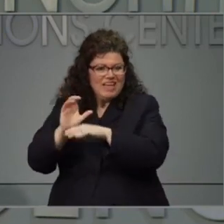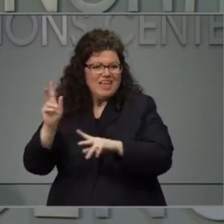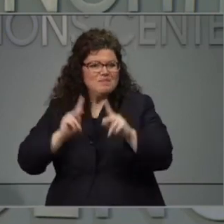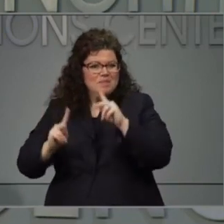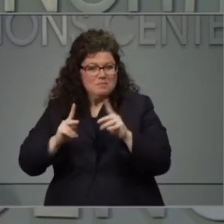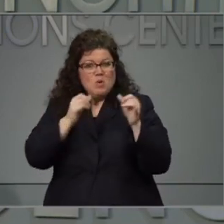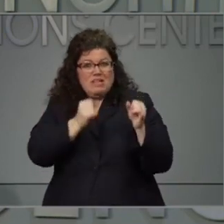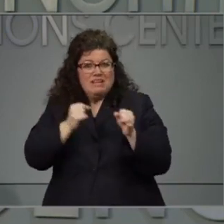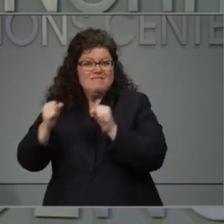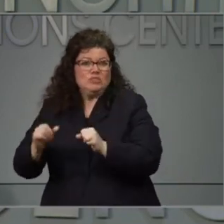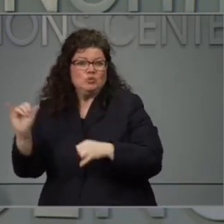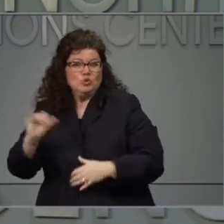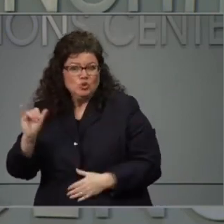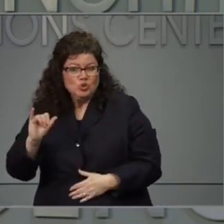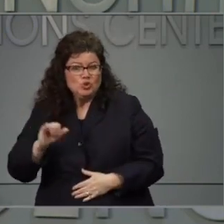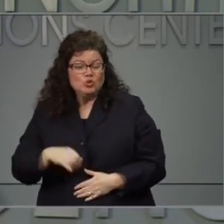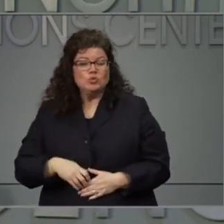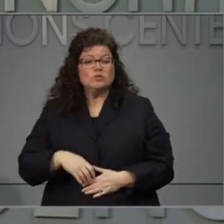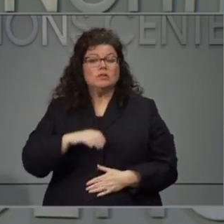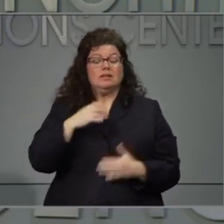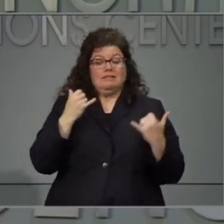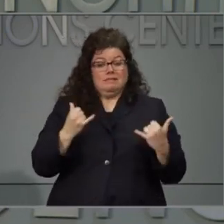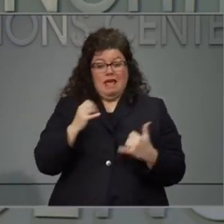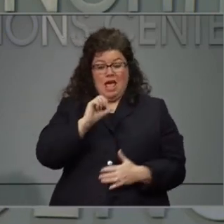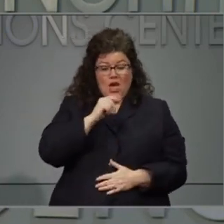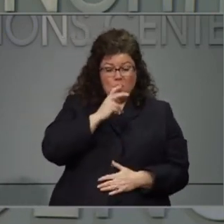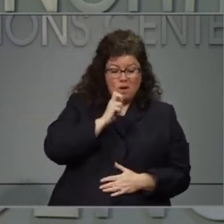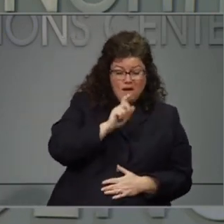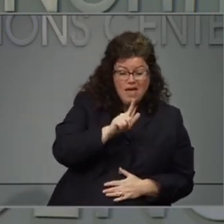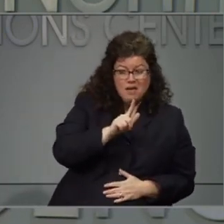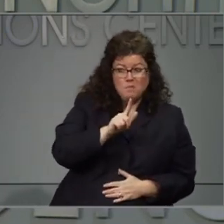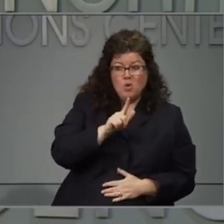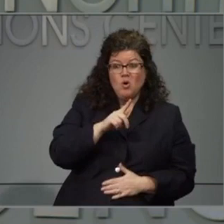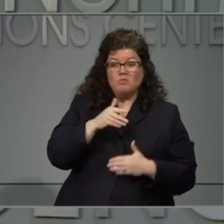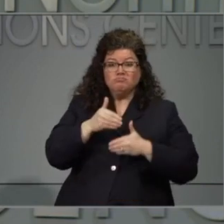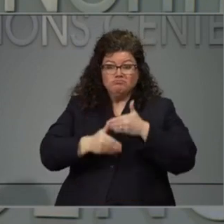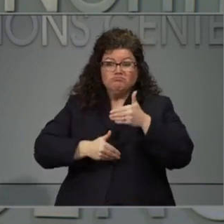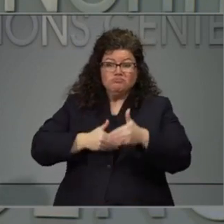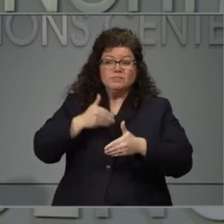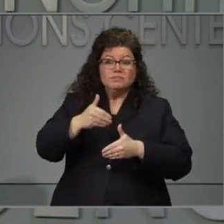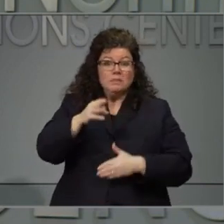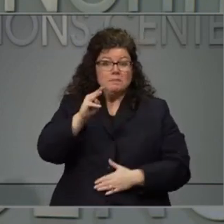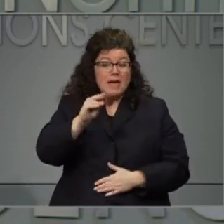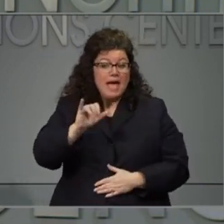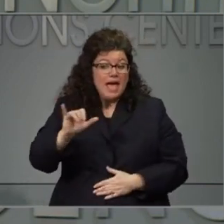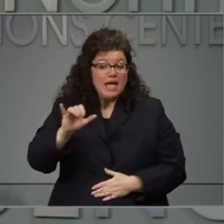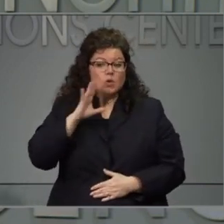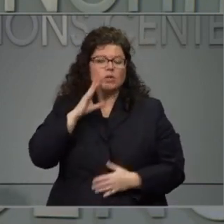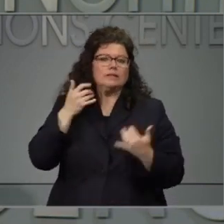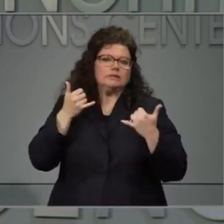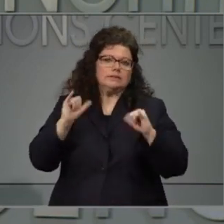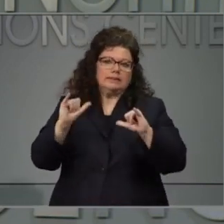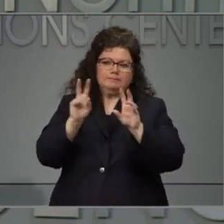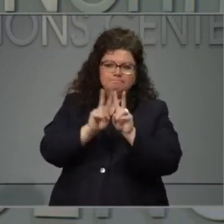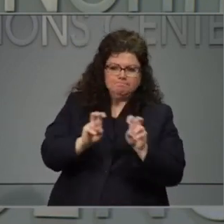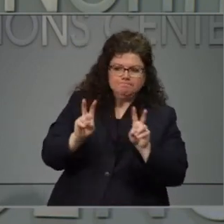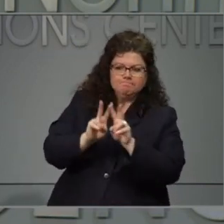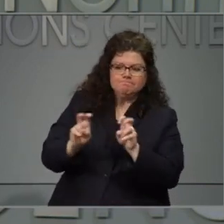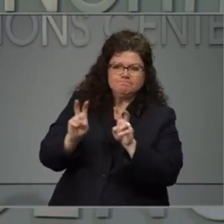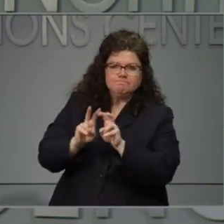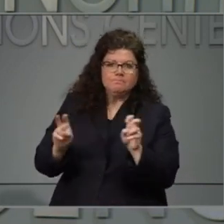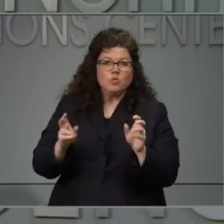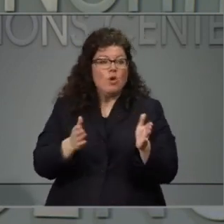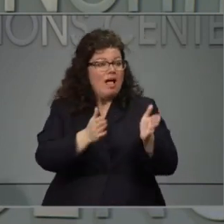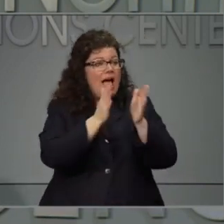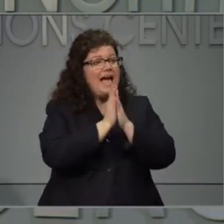of April and going into May, we're going to examine all of the data. We're going to talk to the healthcare experts, but also